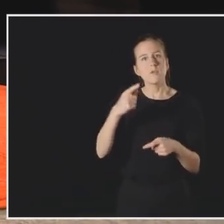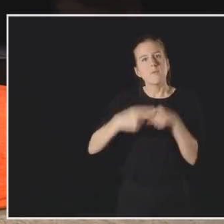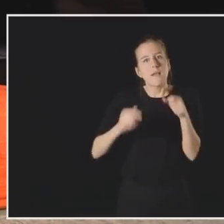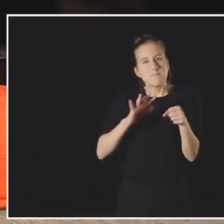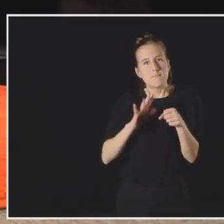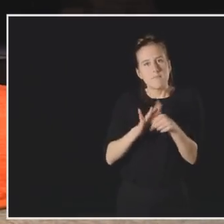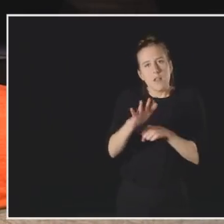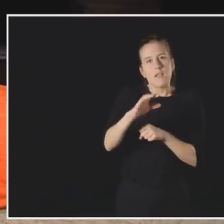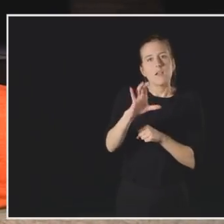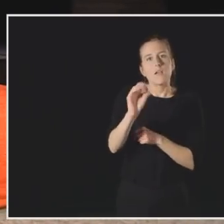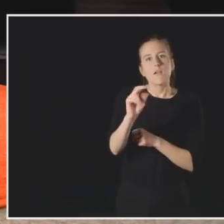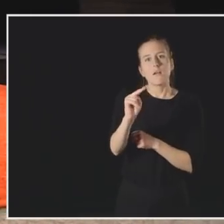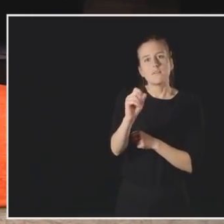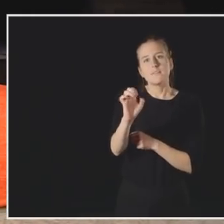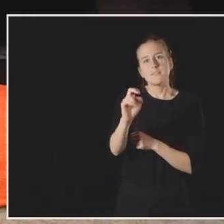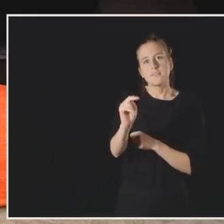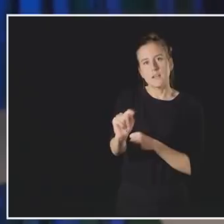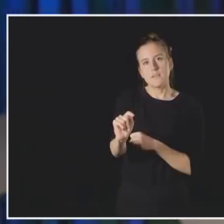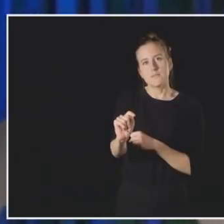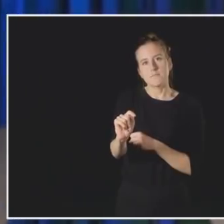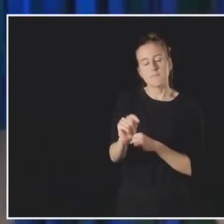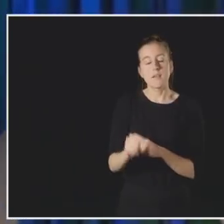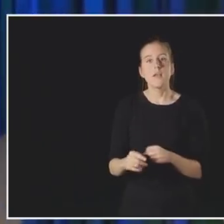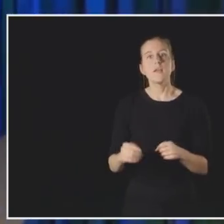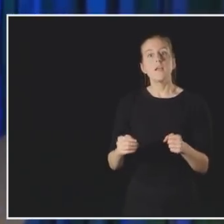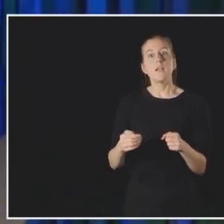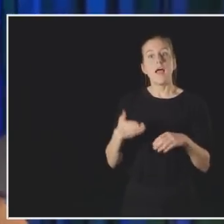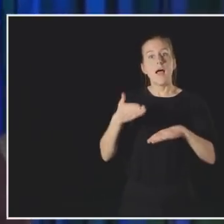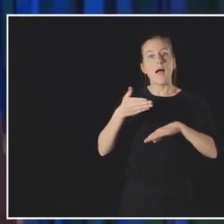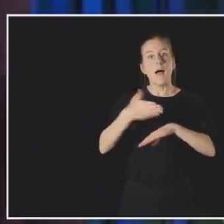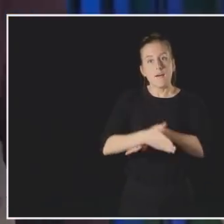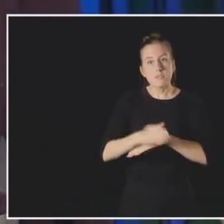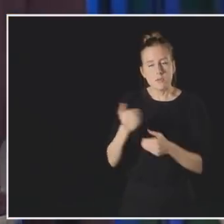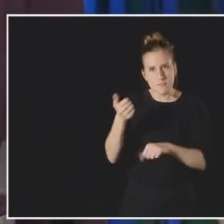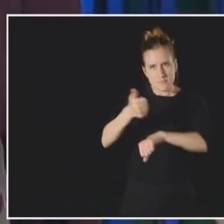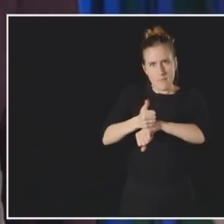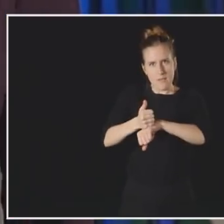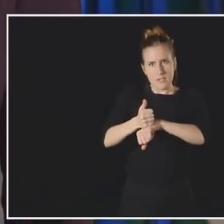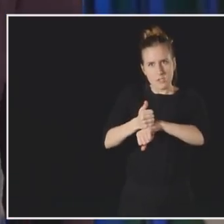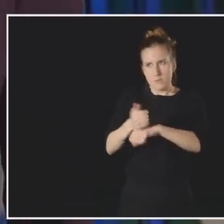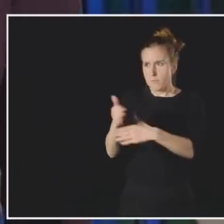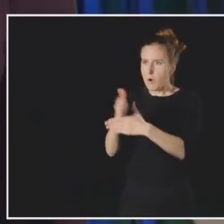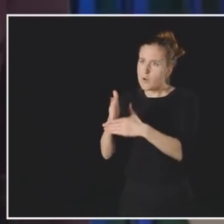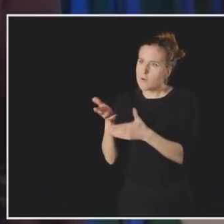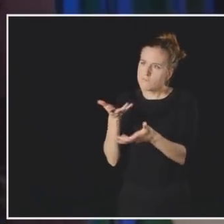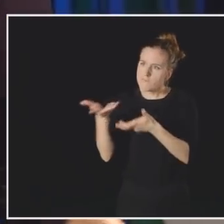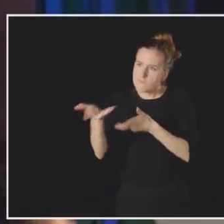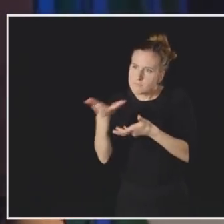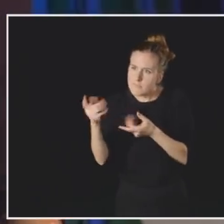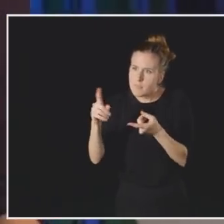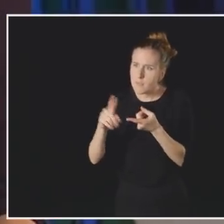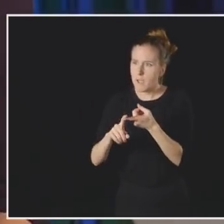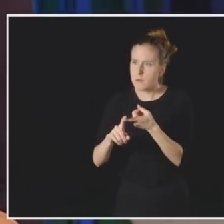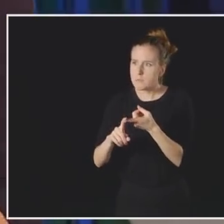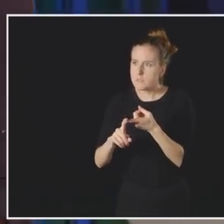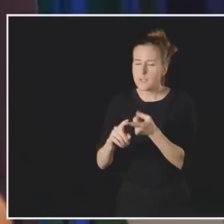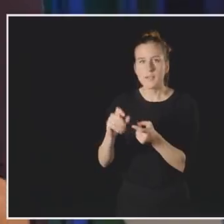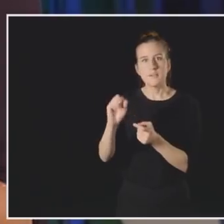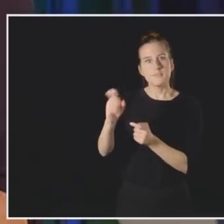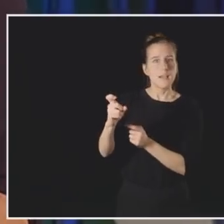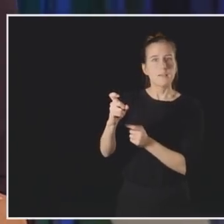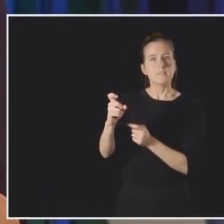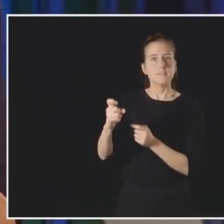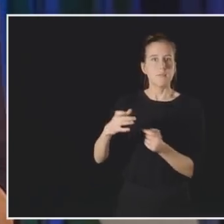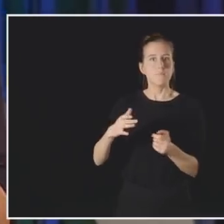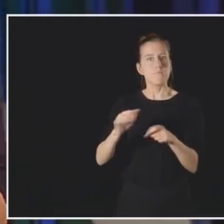I use condoms with all my new partners until our relationship has been established. And I don't worry about pregnancy since I've